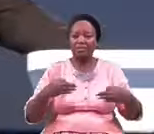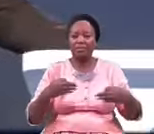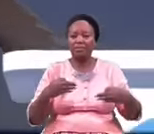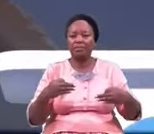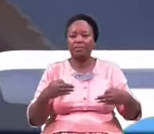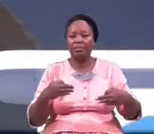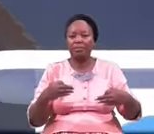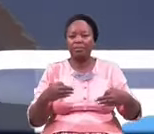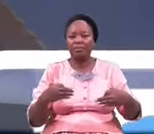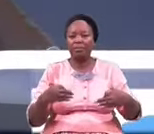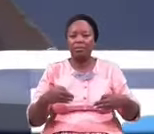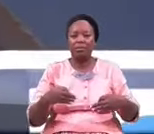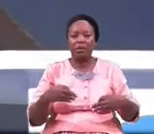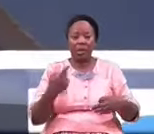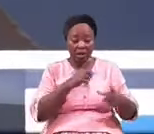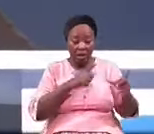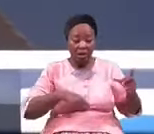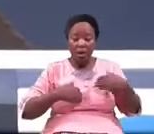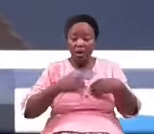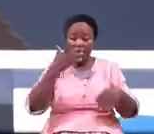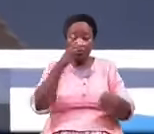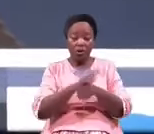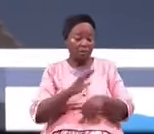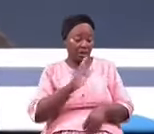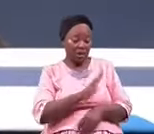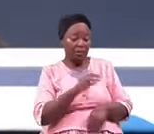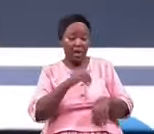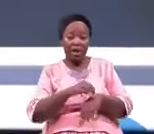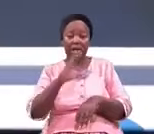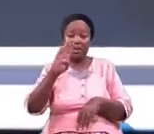the lord that promised to him at bethel